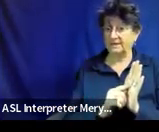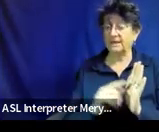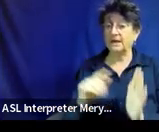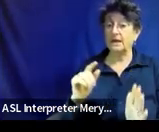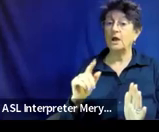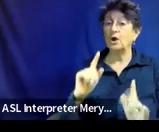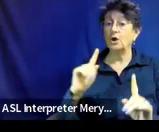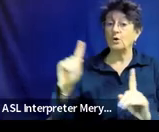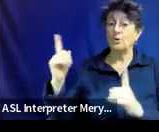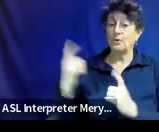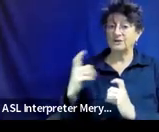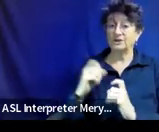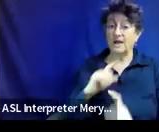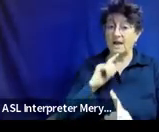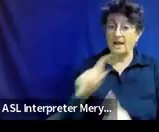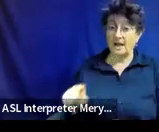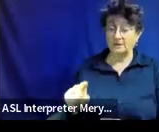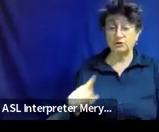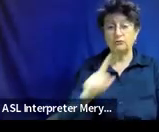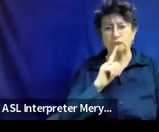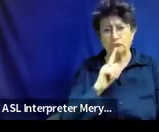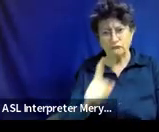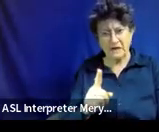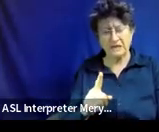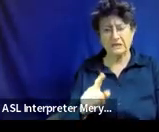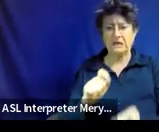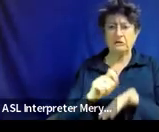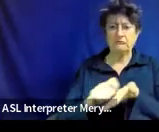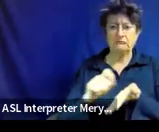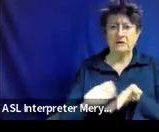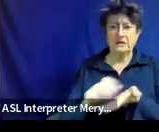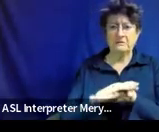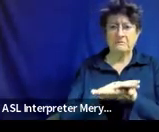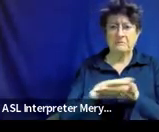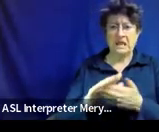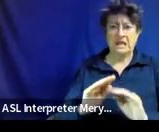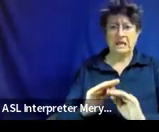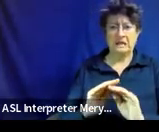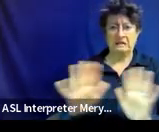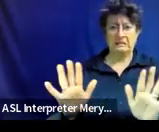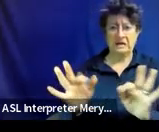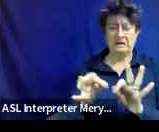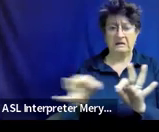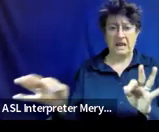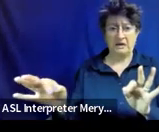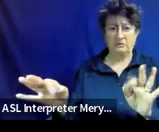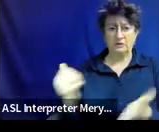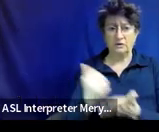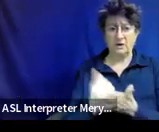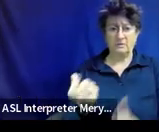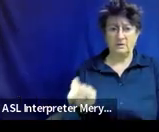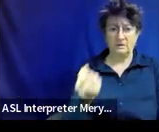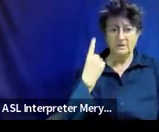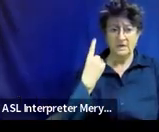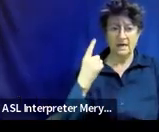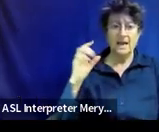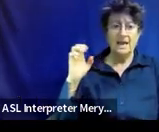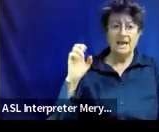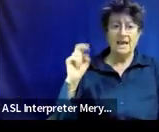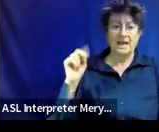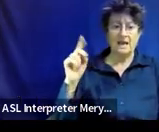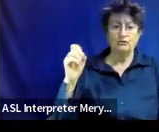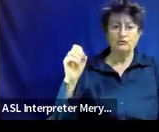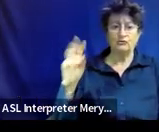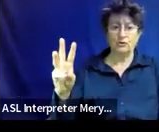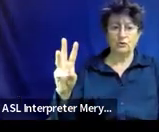really written in plain language and really easy to understand about the Andrew F. case